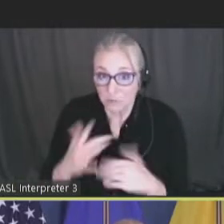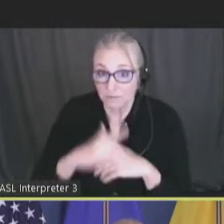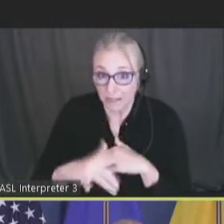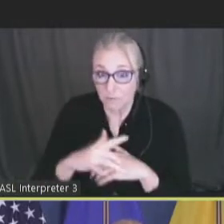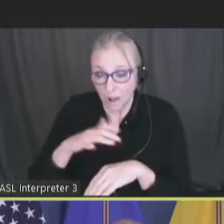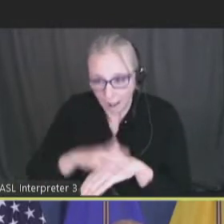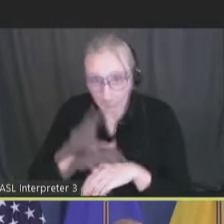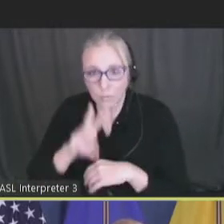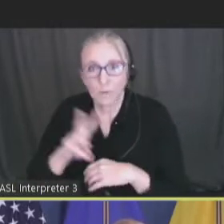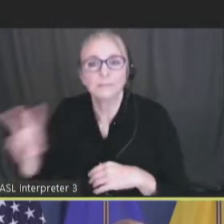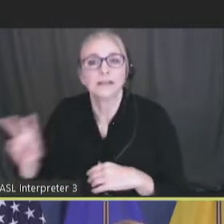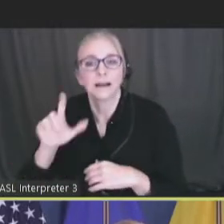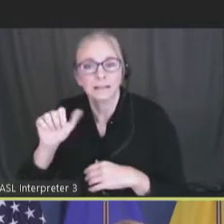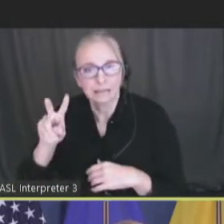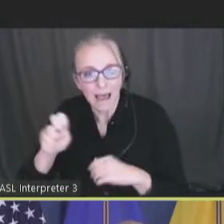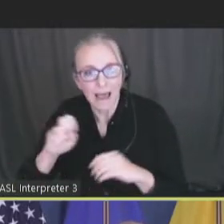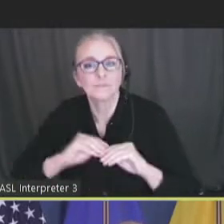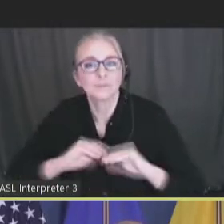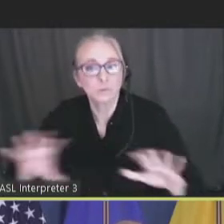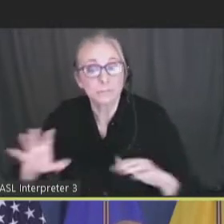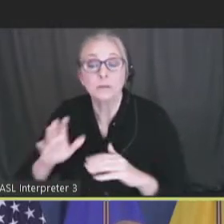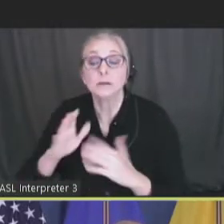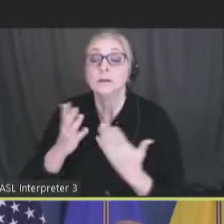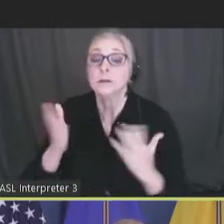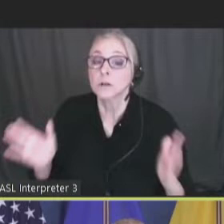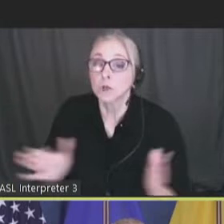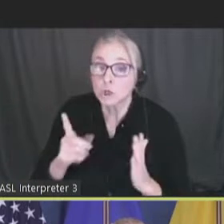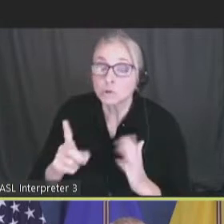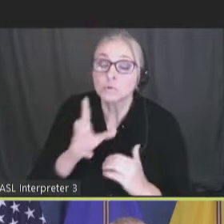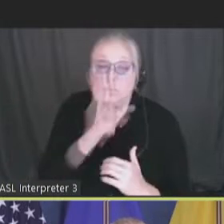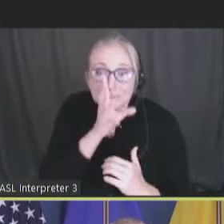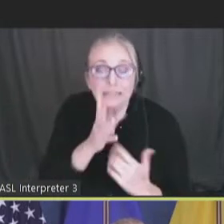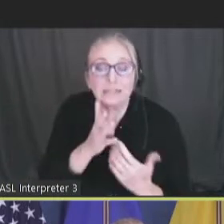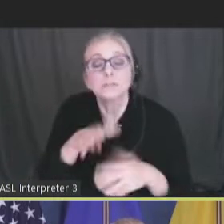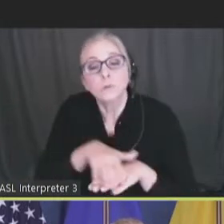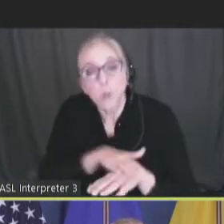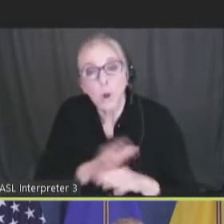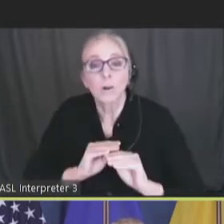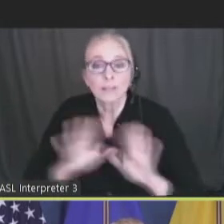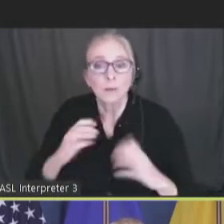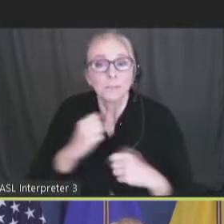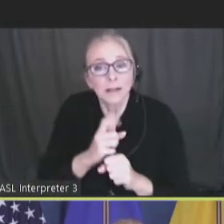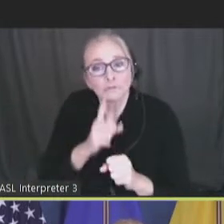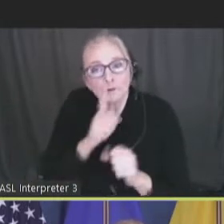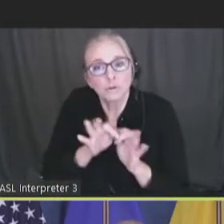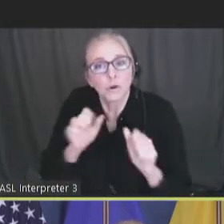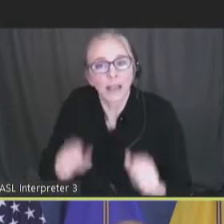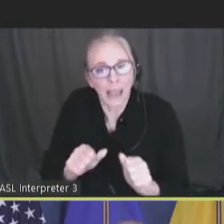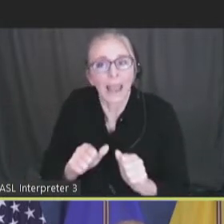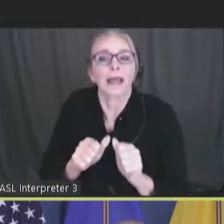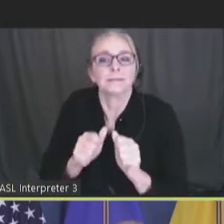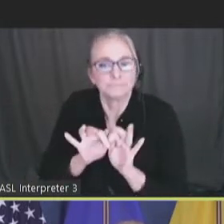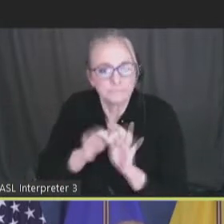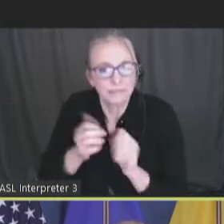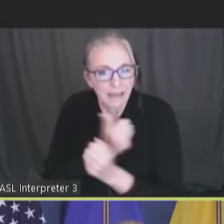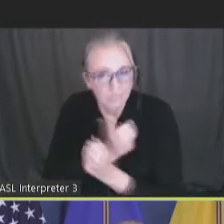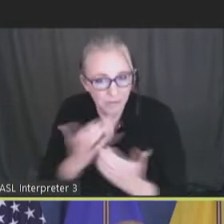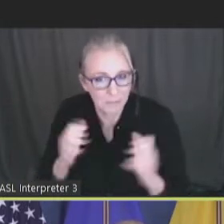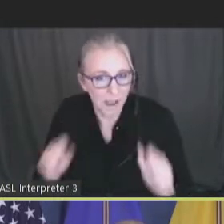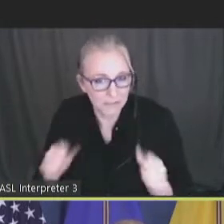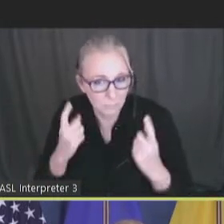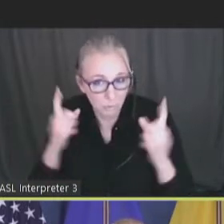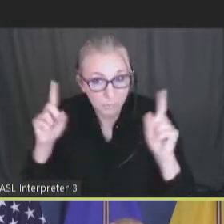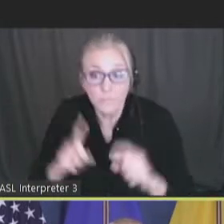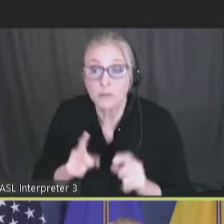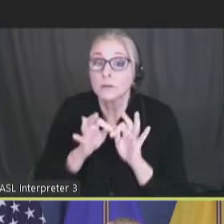HHS live stream. I would encourage you to speak slowly and clearly to assist them in doing their work as effectively as possible. Our